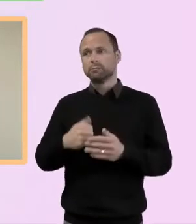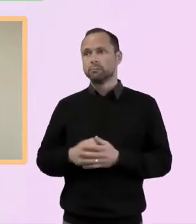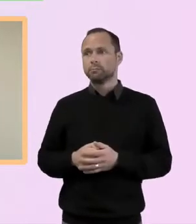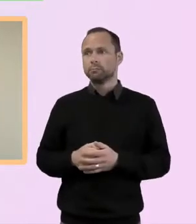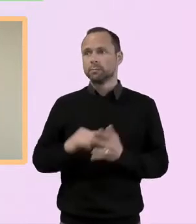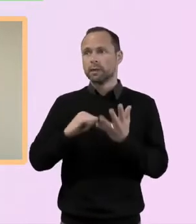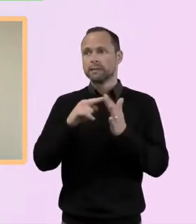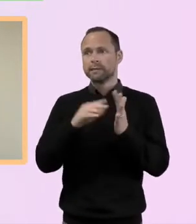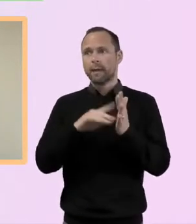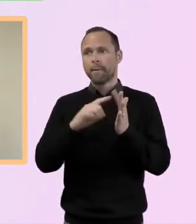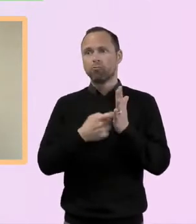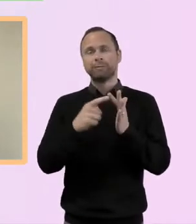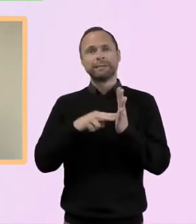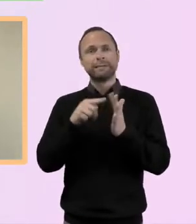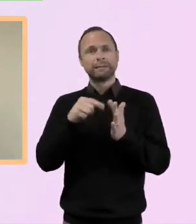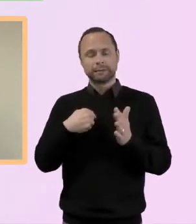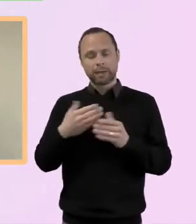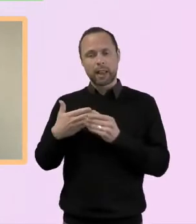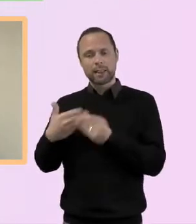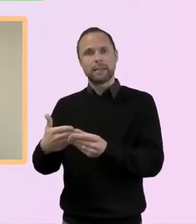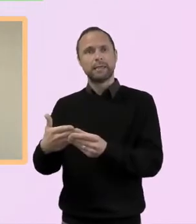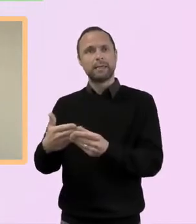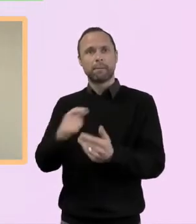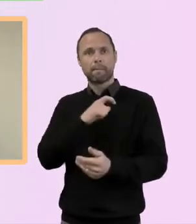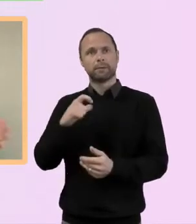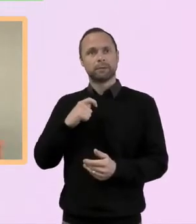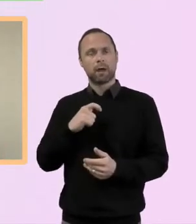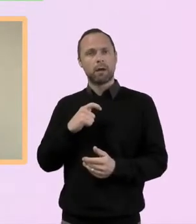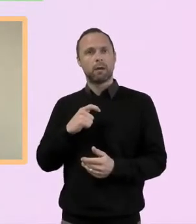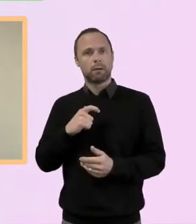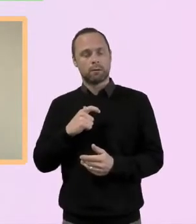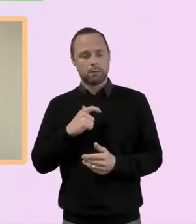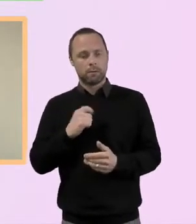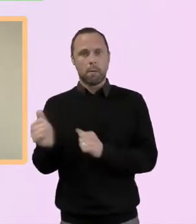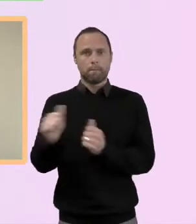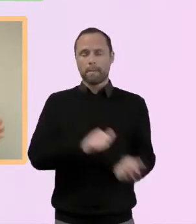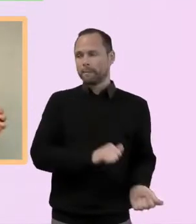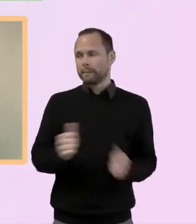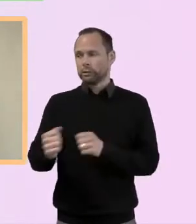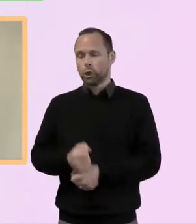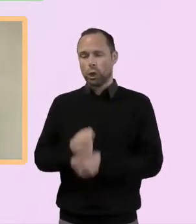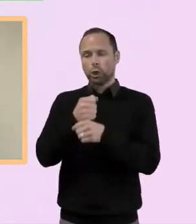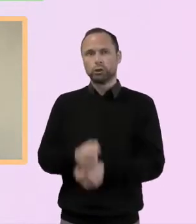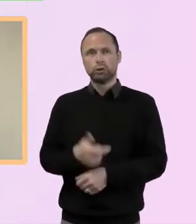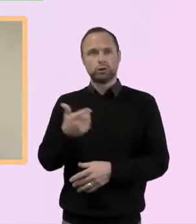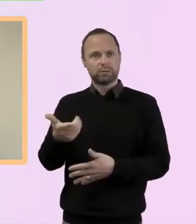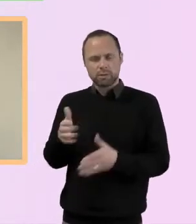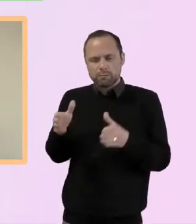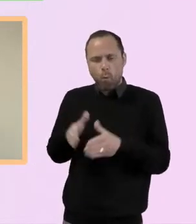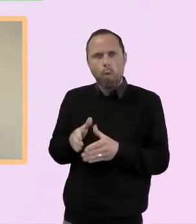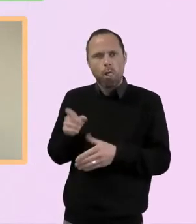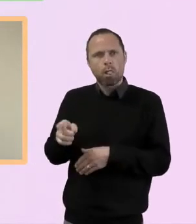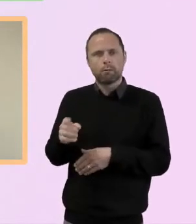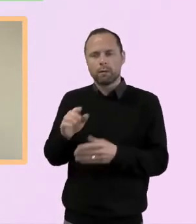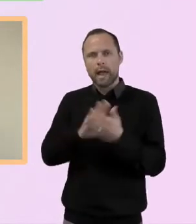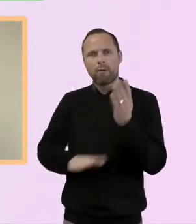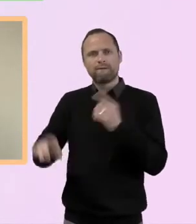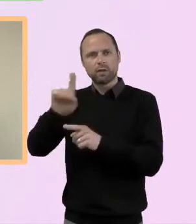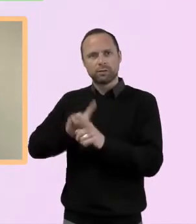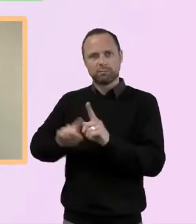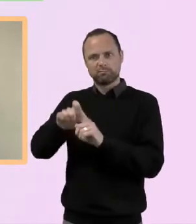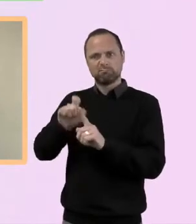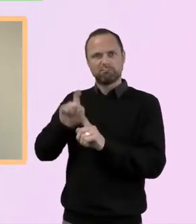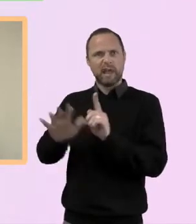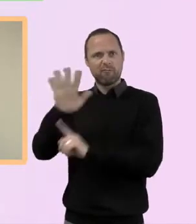Baptist Church, which is a small rural church on the border of Cambridgeshire and Bedfordshire, married with three kids, which